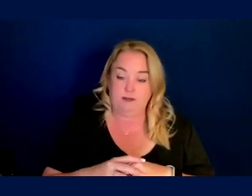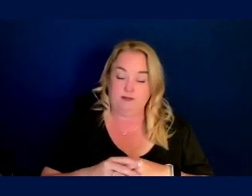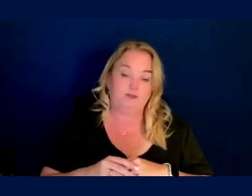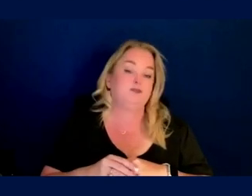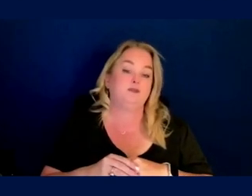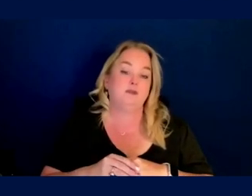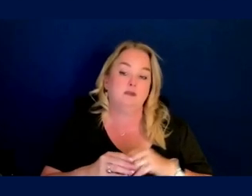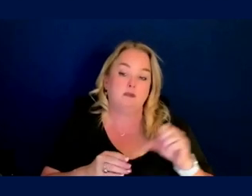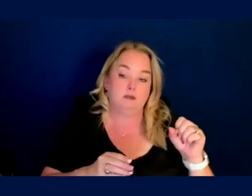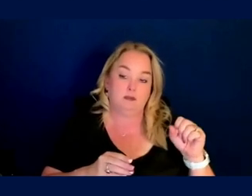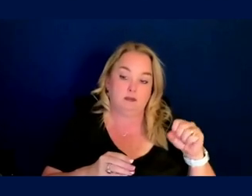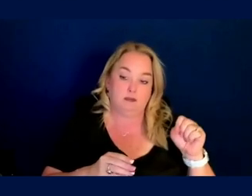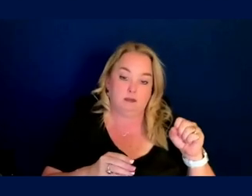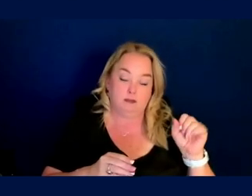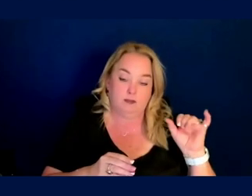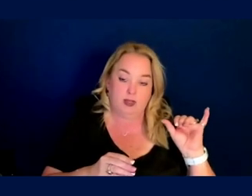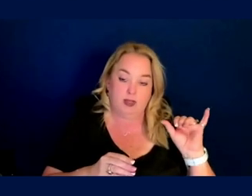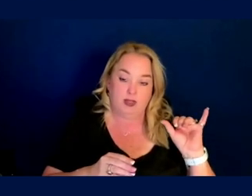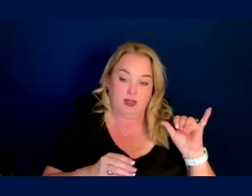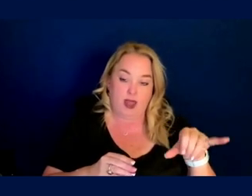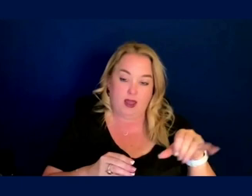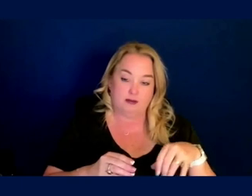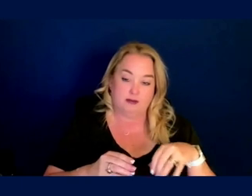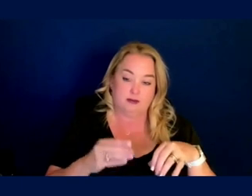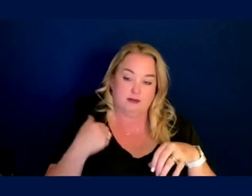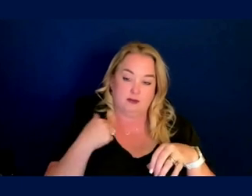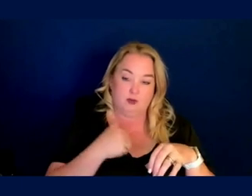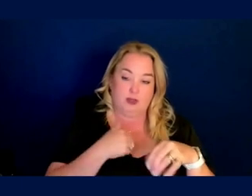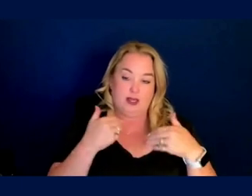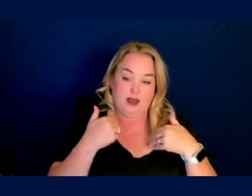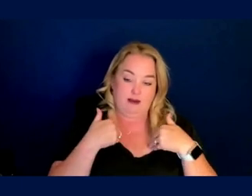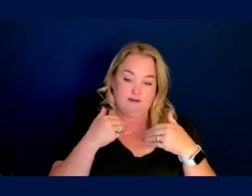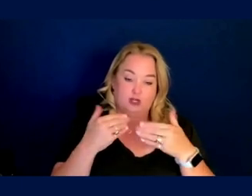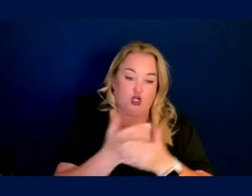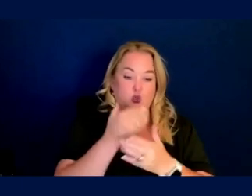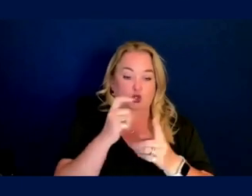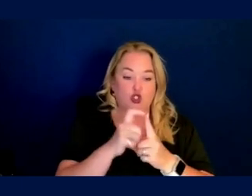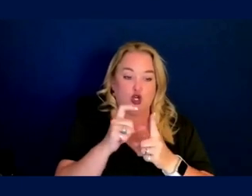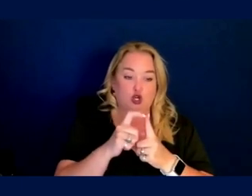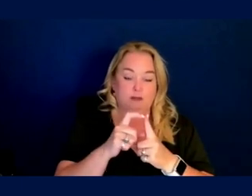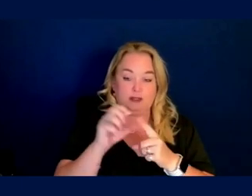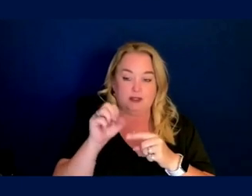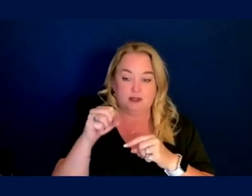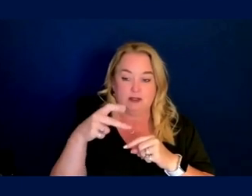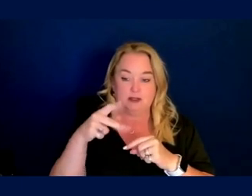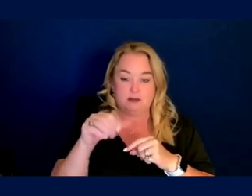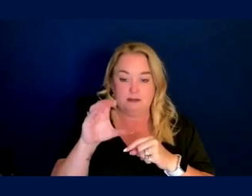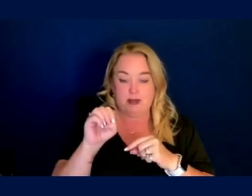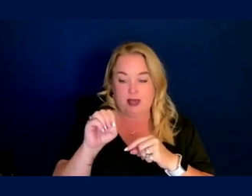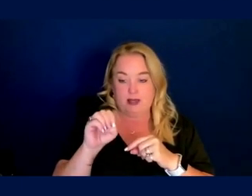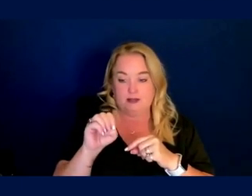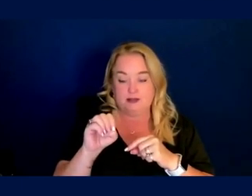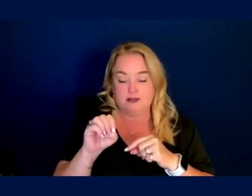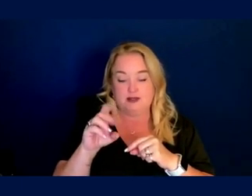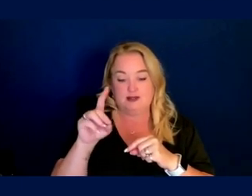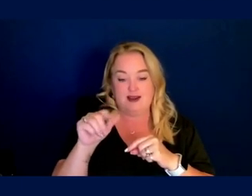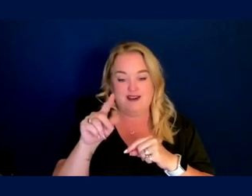Space data curve cut. Did we just coin a term? I think we did. Okay. Very good. coming out. No, I'm kidding.